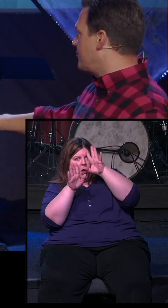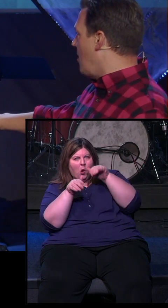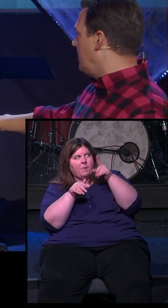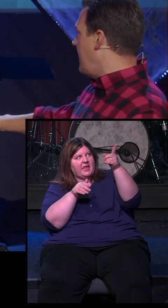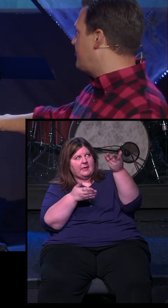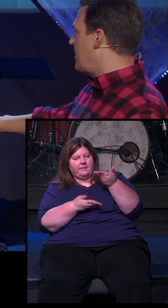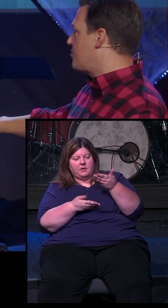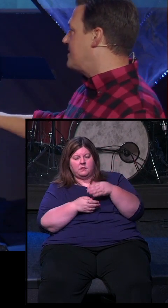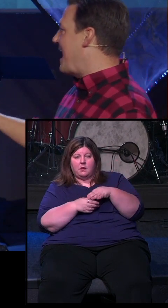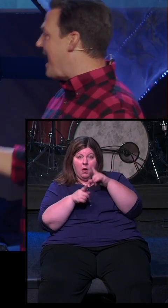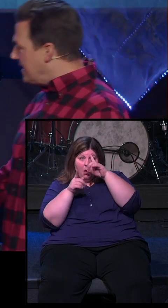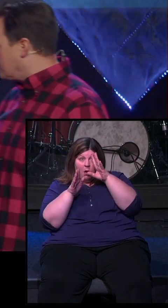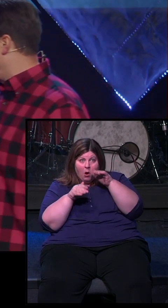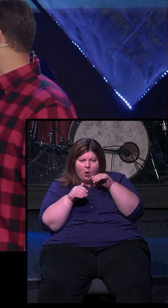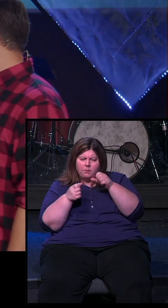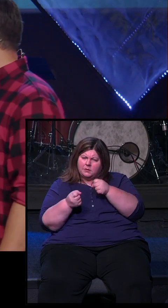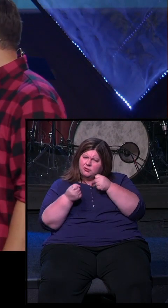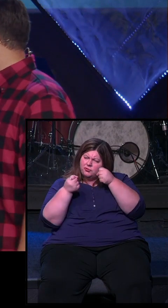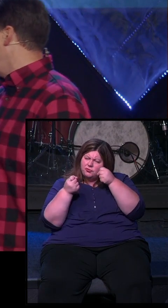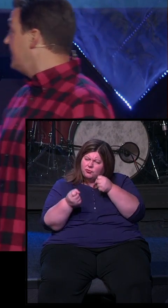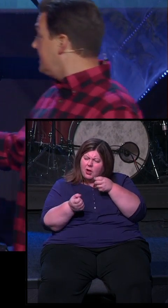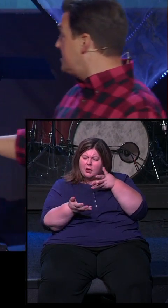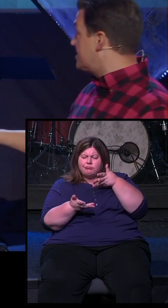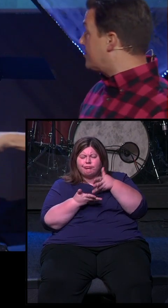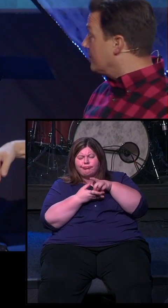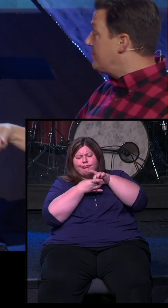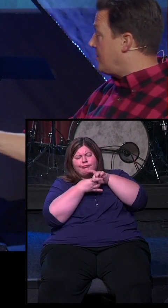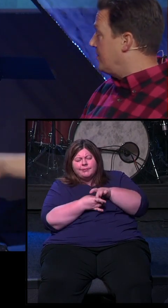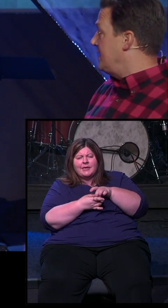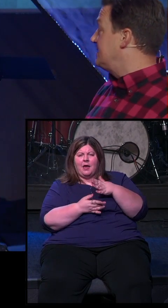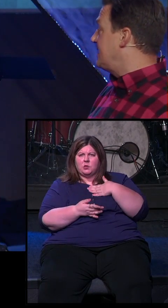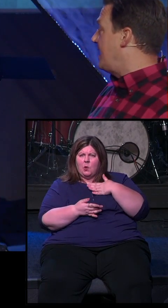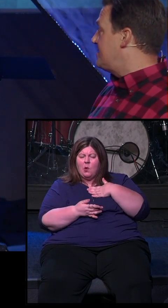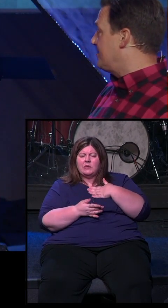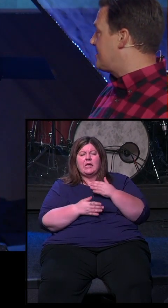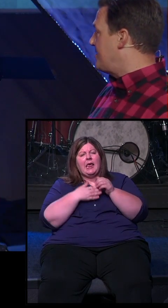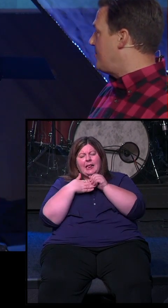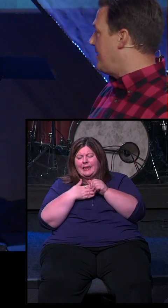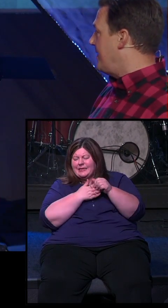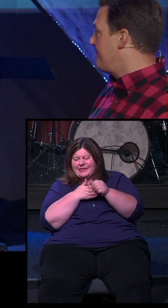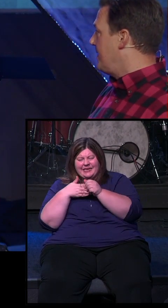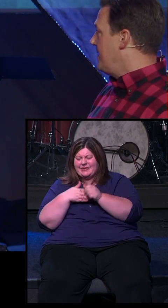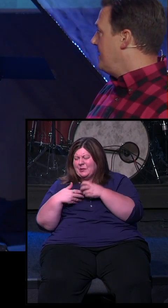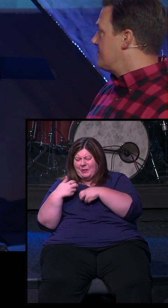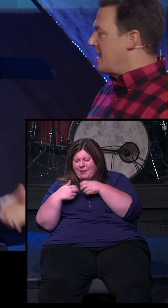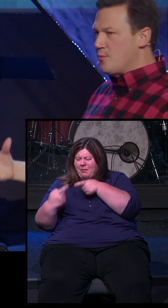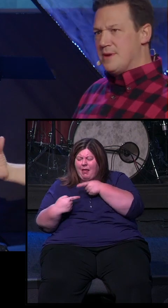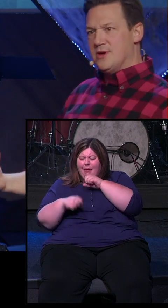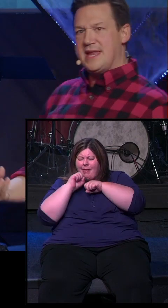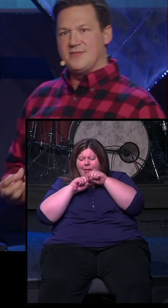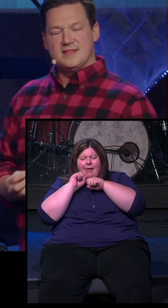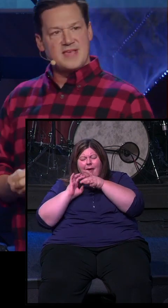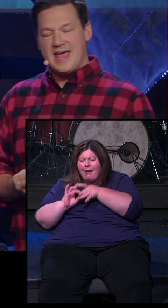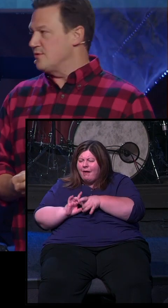hope is a strong and trustworthy anchor for our souls. It leads us through the curtain into God's inner sanctuary. So